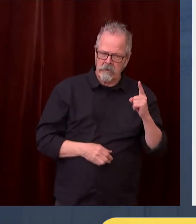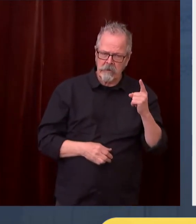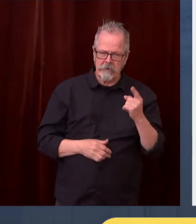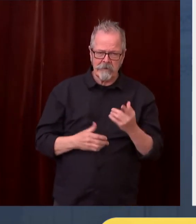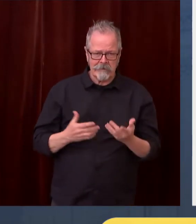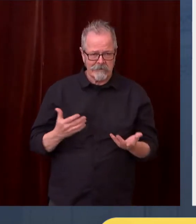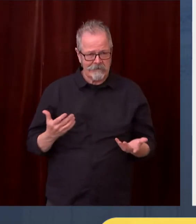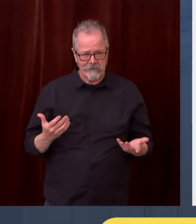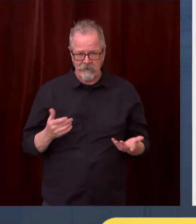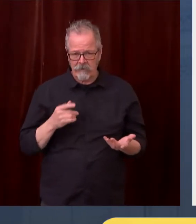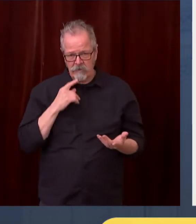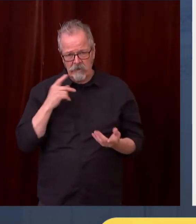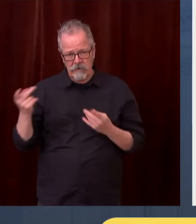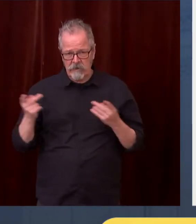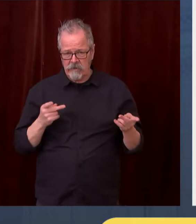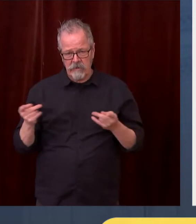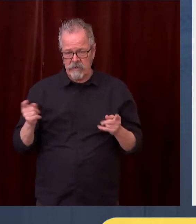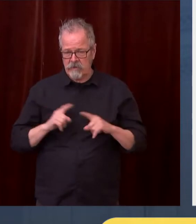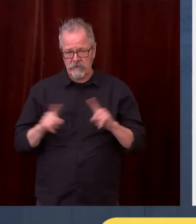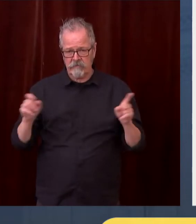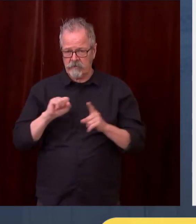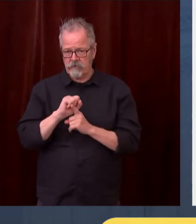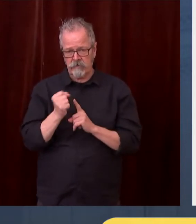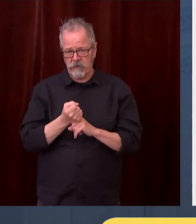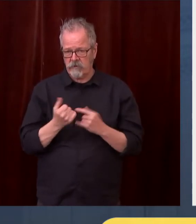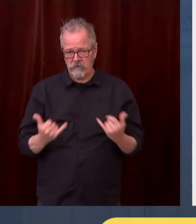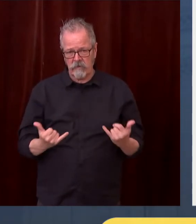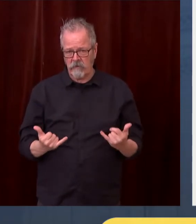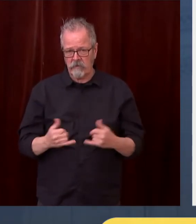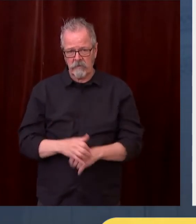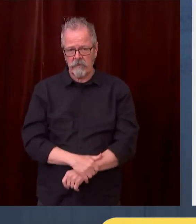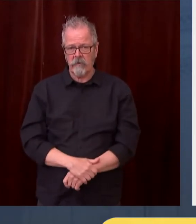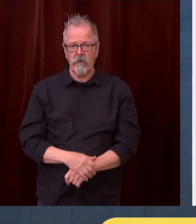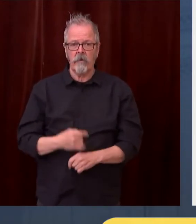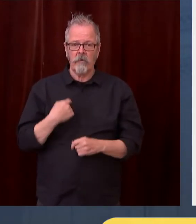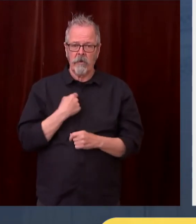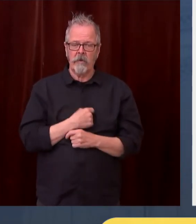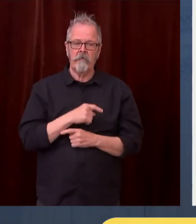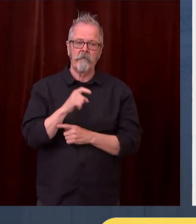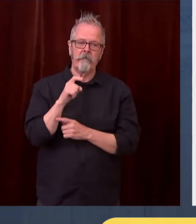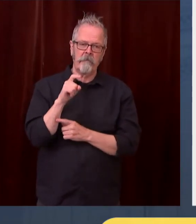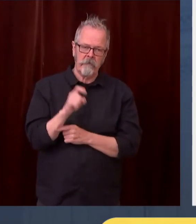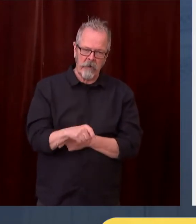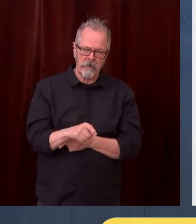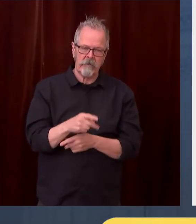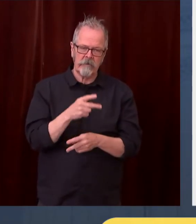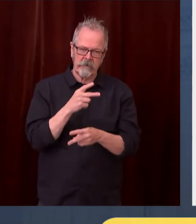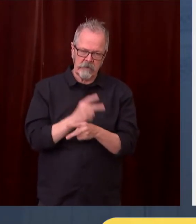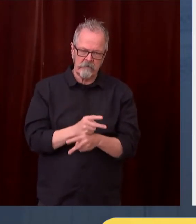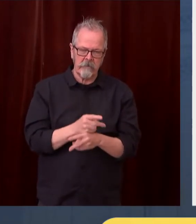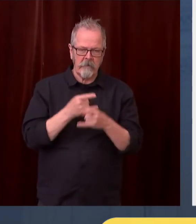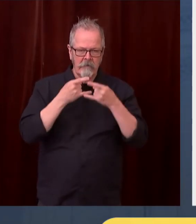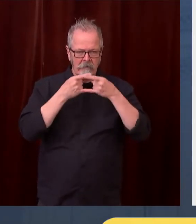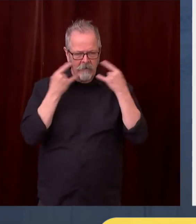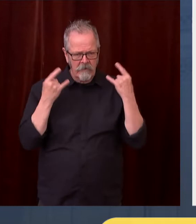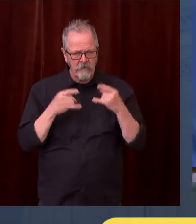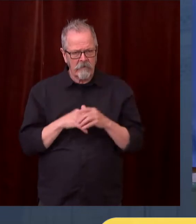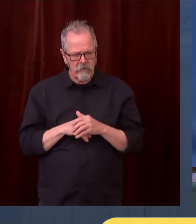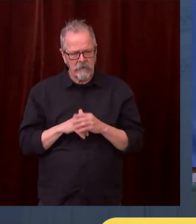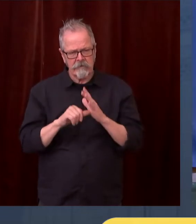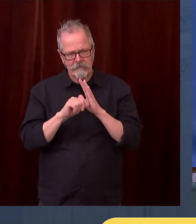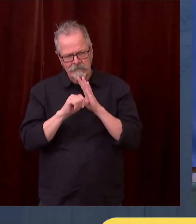and work with the leaders in these communities that are having these struggles while we also keep our eye towards how we continue to reopen the economy.